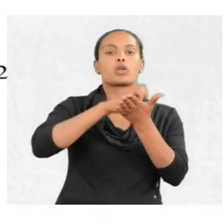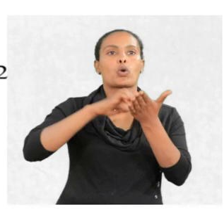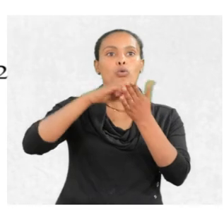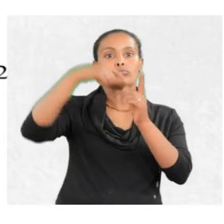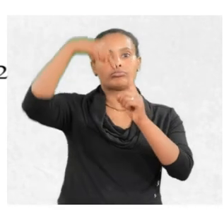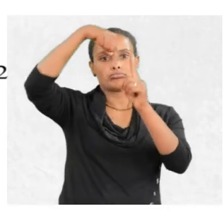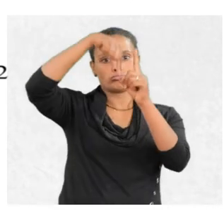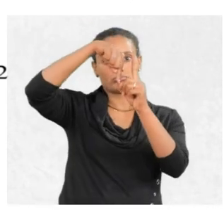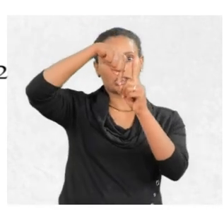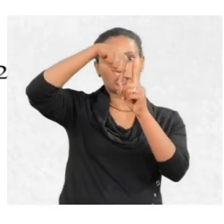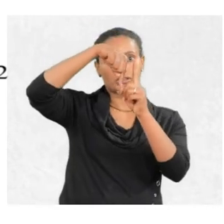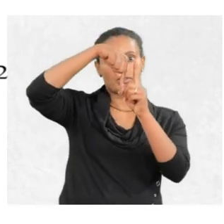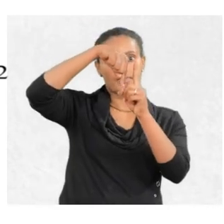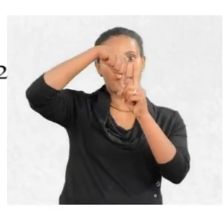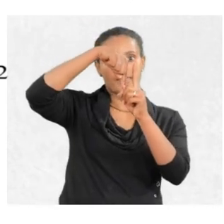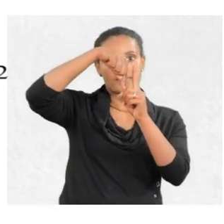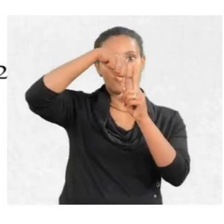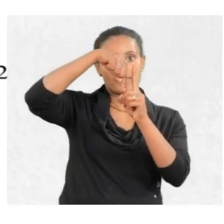electron direction.